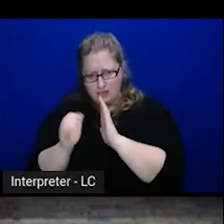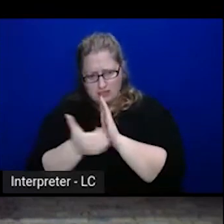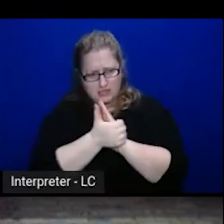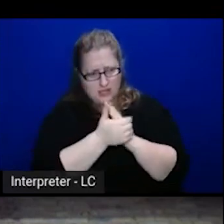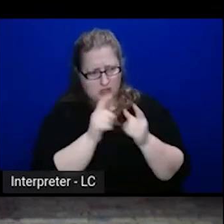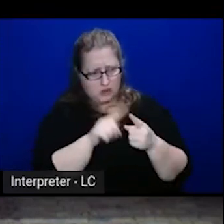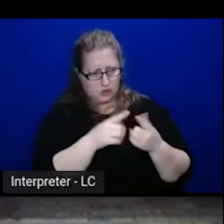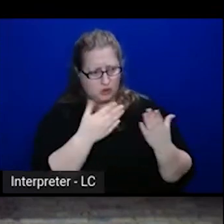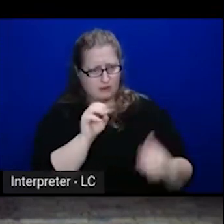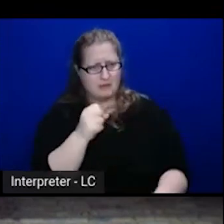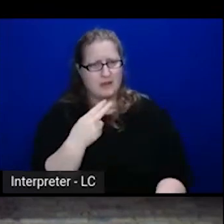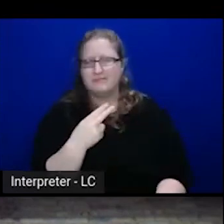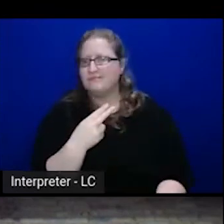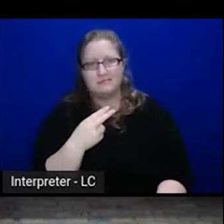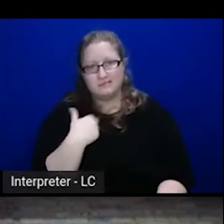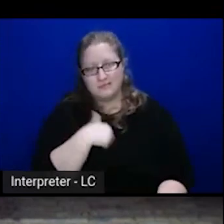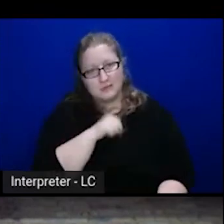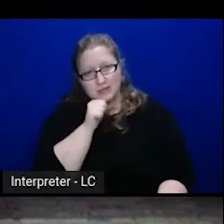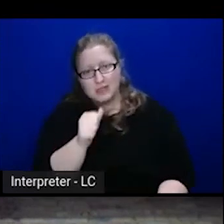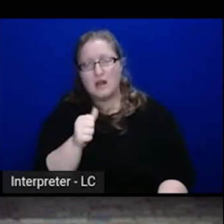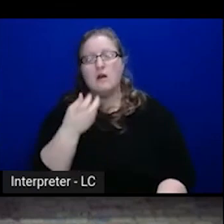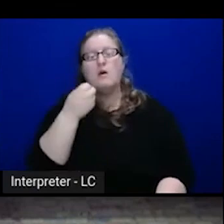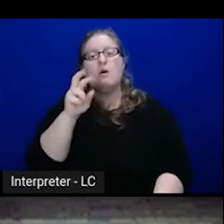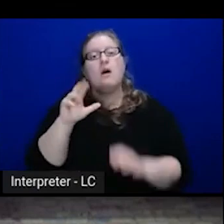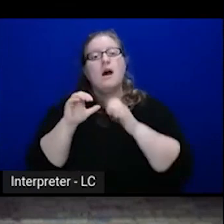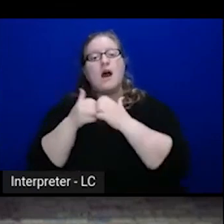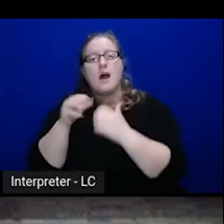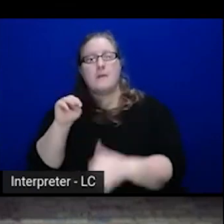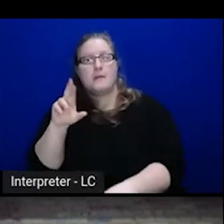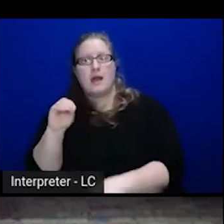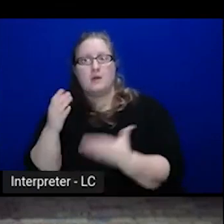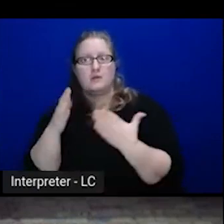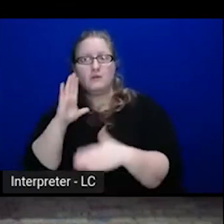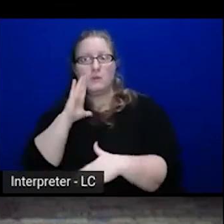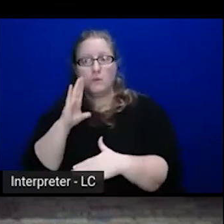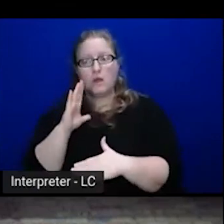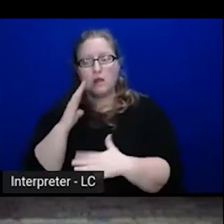Or how is my microservices going to care about these things that are running?